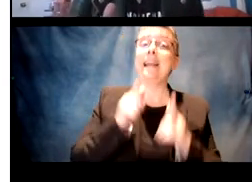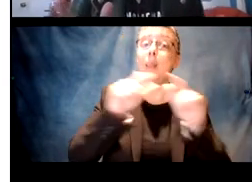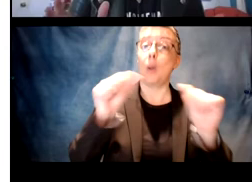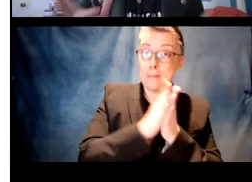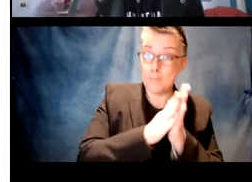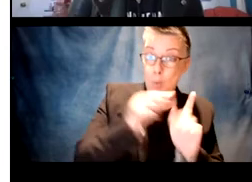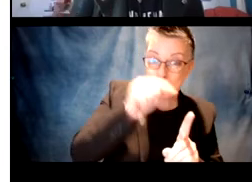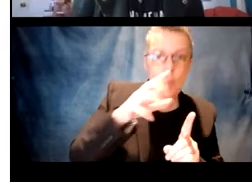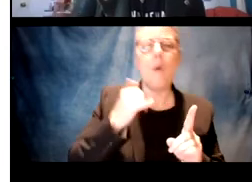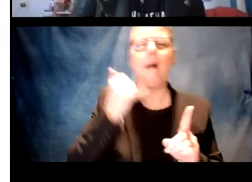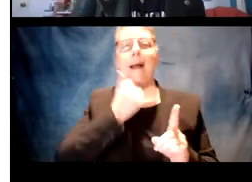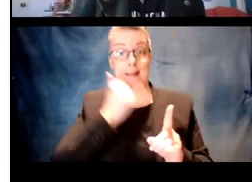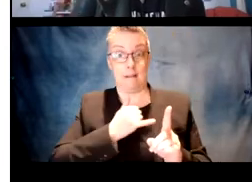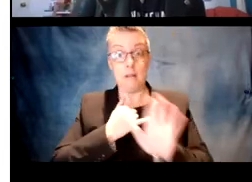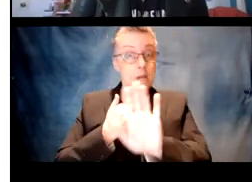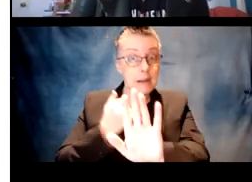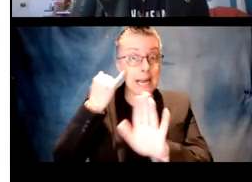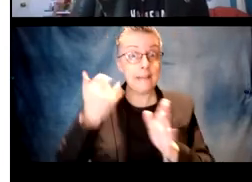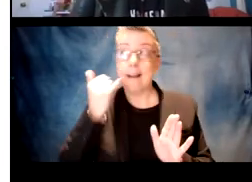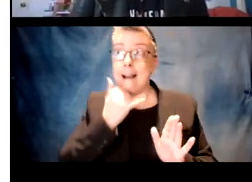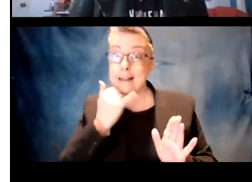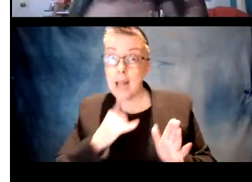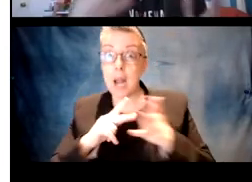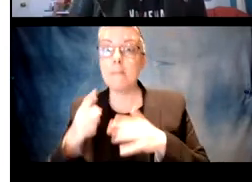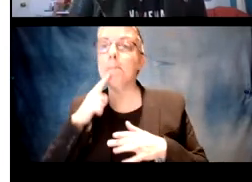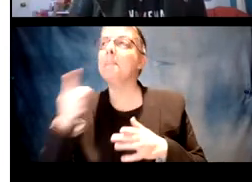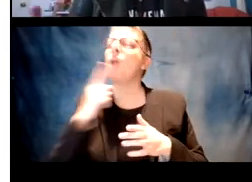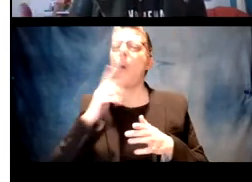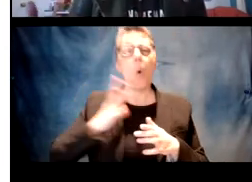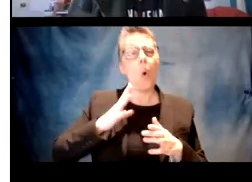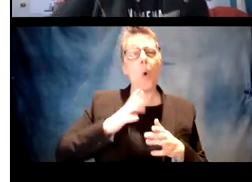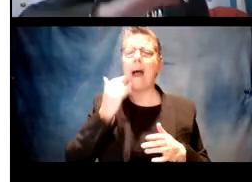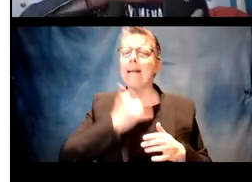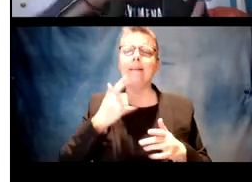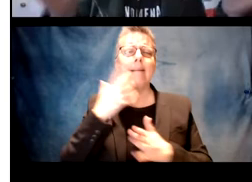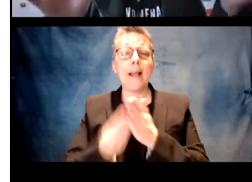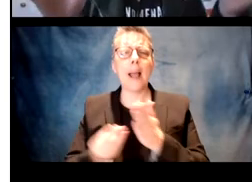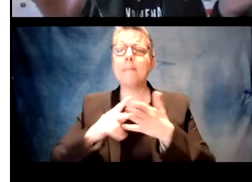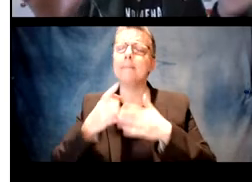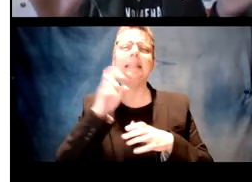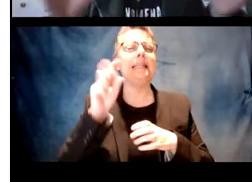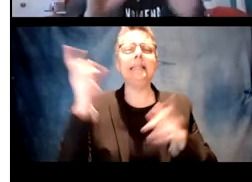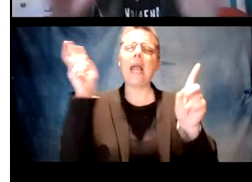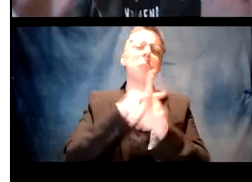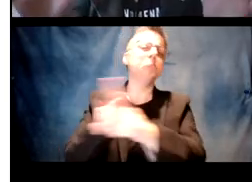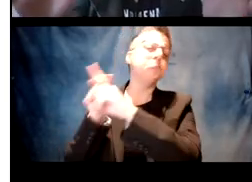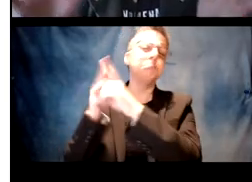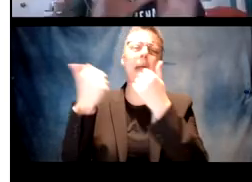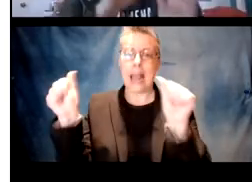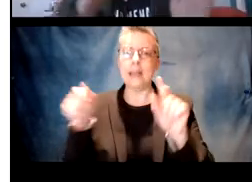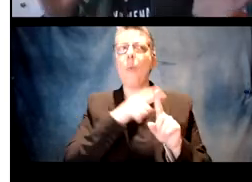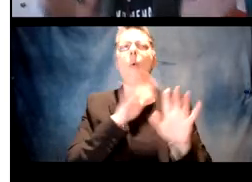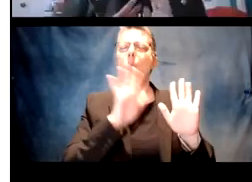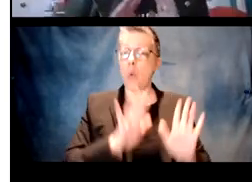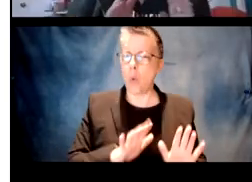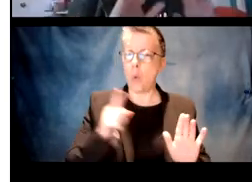paradigm as a linguistically motivated gap? Or do they see it as an accidental gap? And they're like, okay, it's accidental, which means that ED does